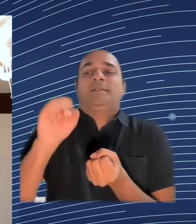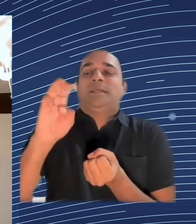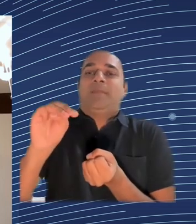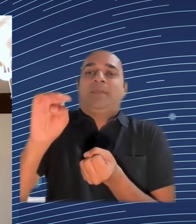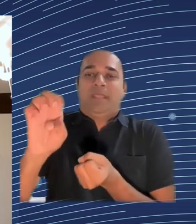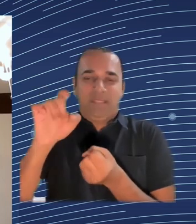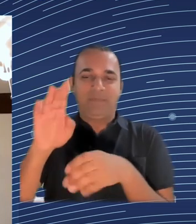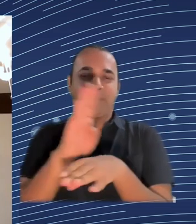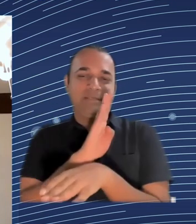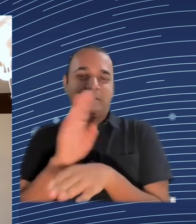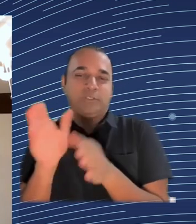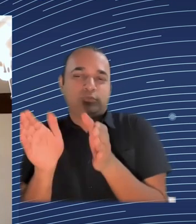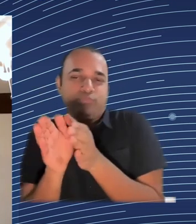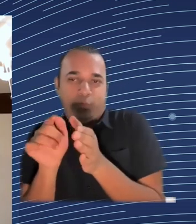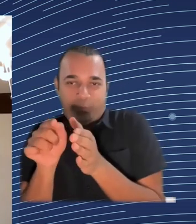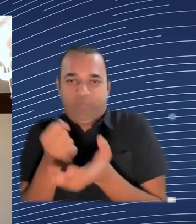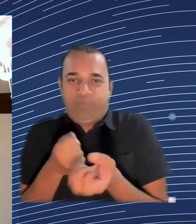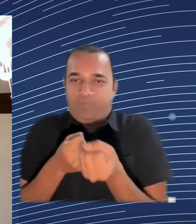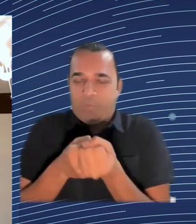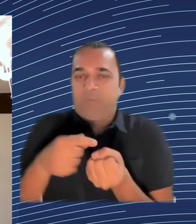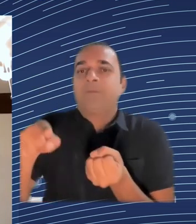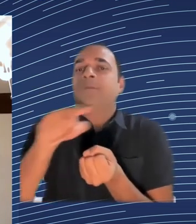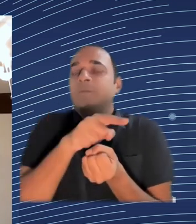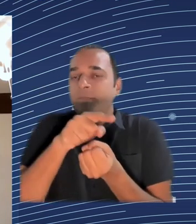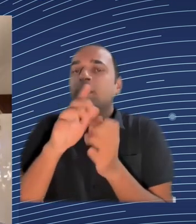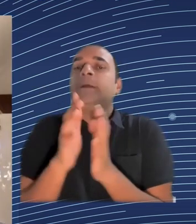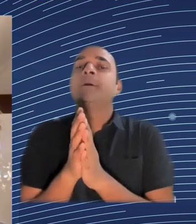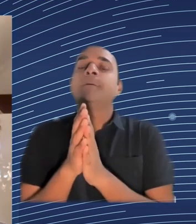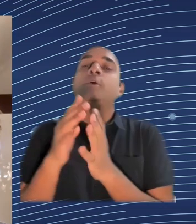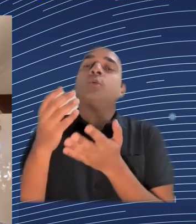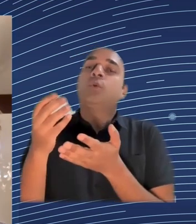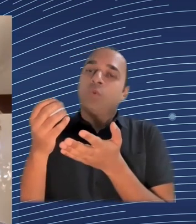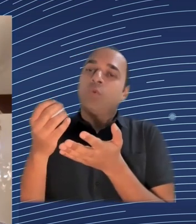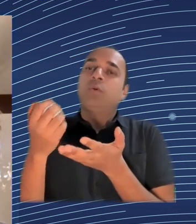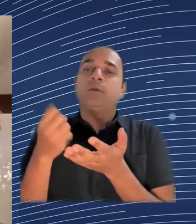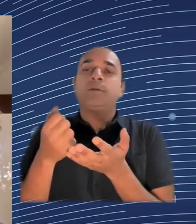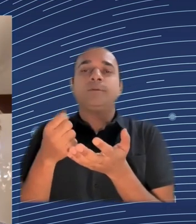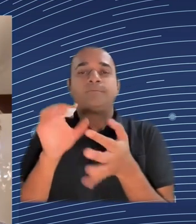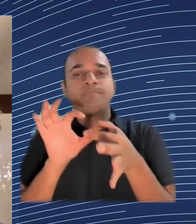I hope the sound quality did permit us to listen to your points. I was able to follow it.